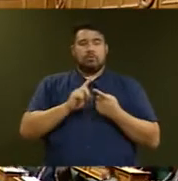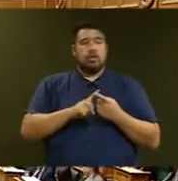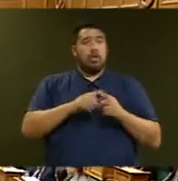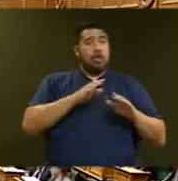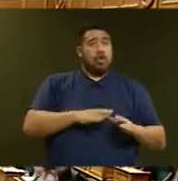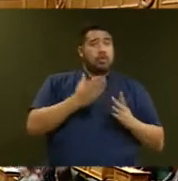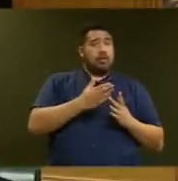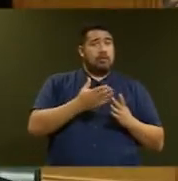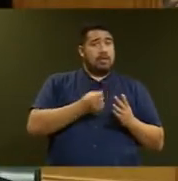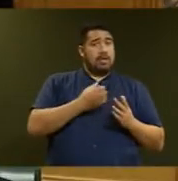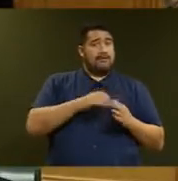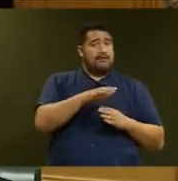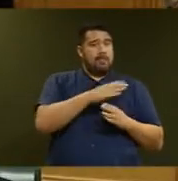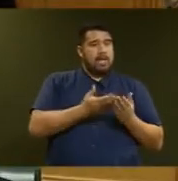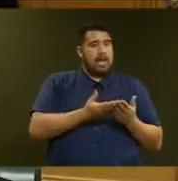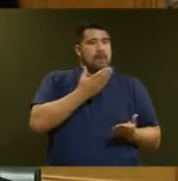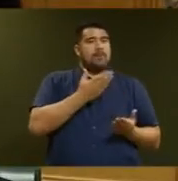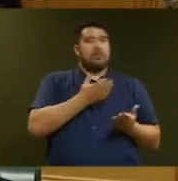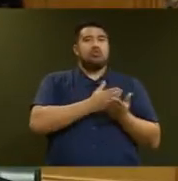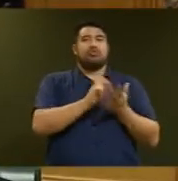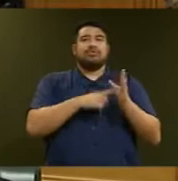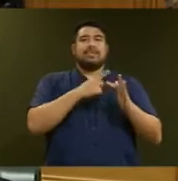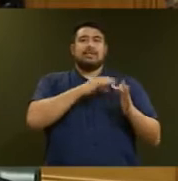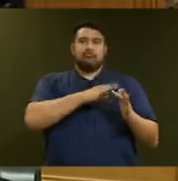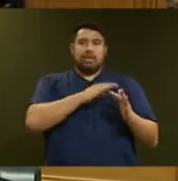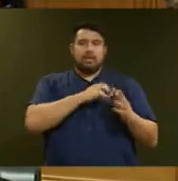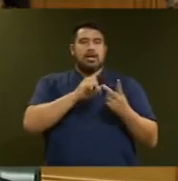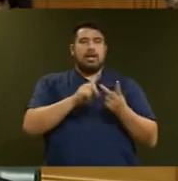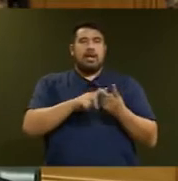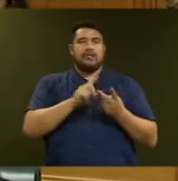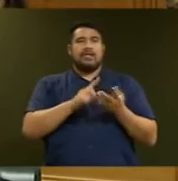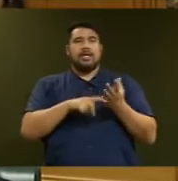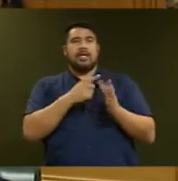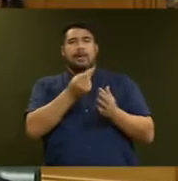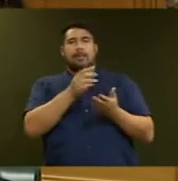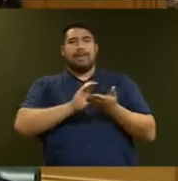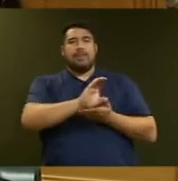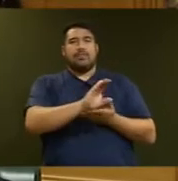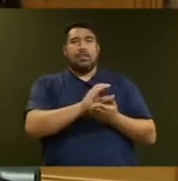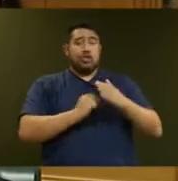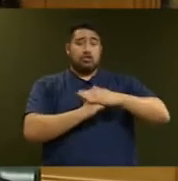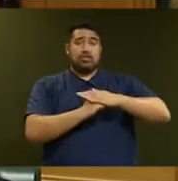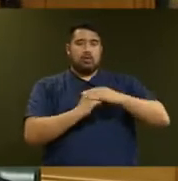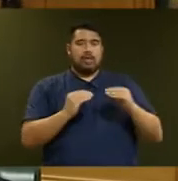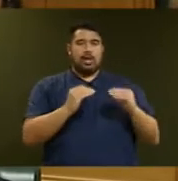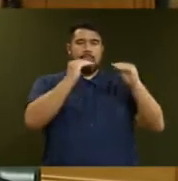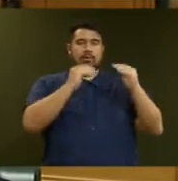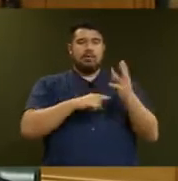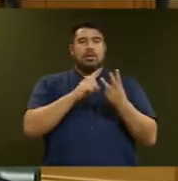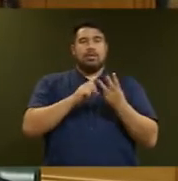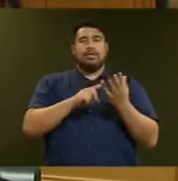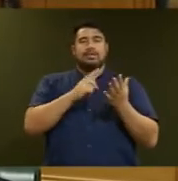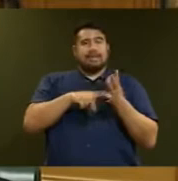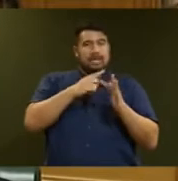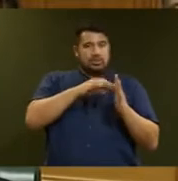families by increasing the family tax credit and raising the abatement threshold, reinstating the independent tax credit and introducing